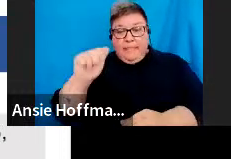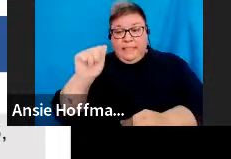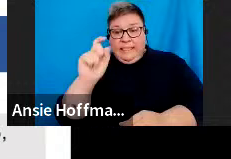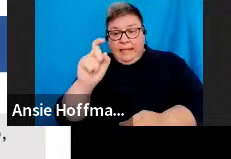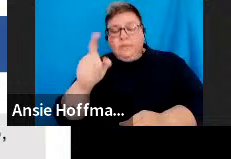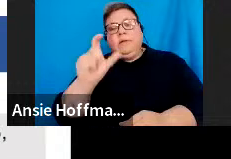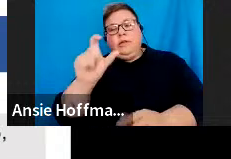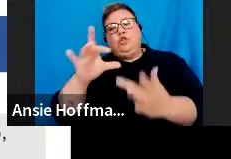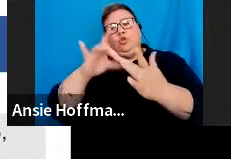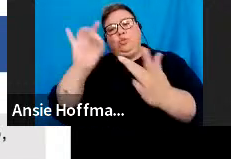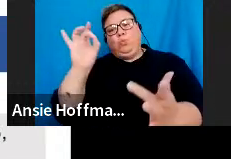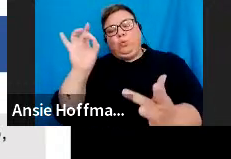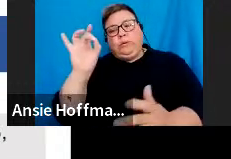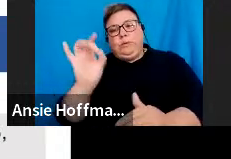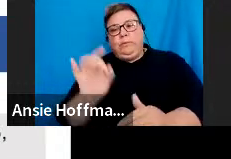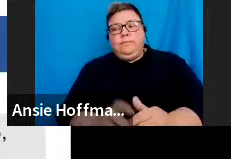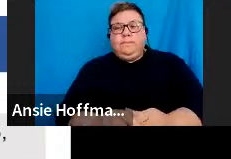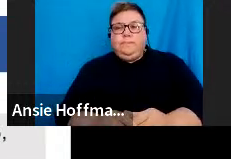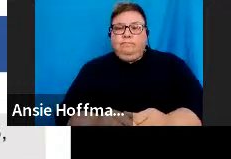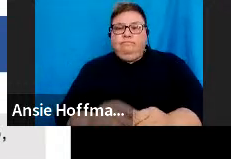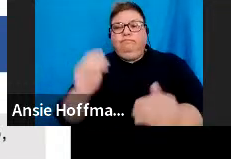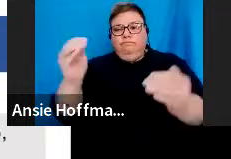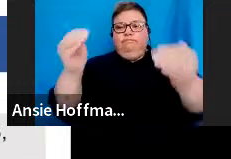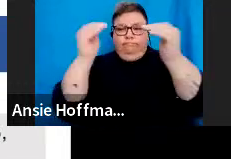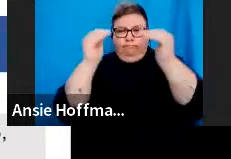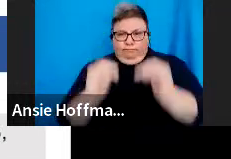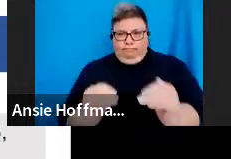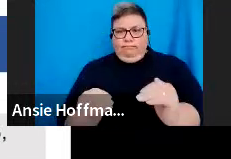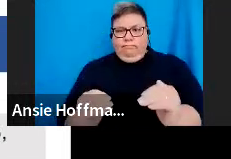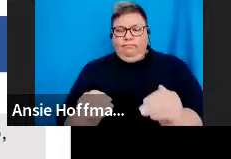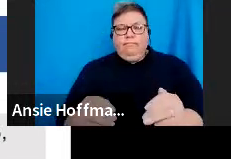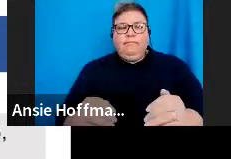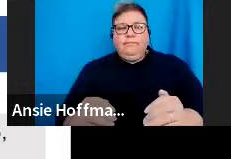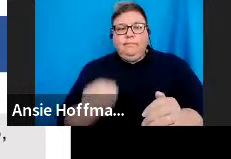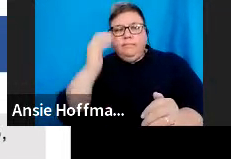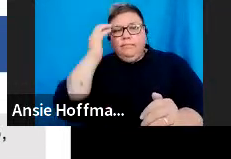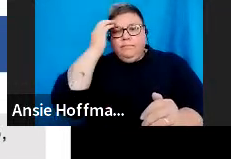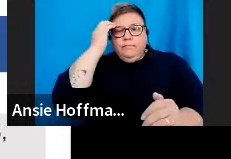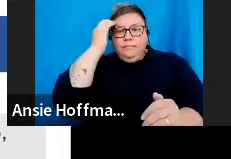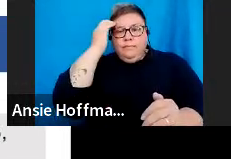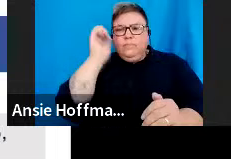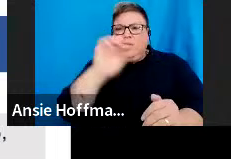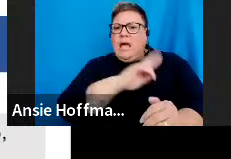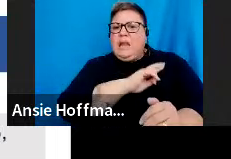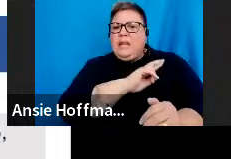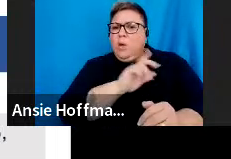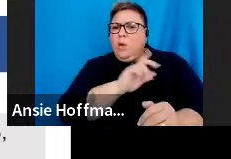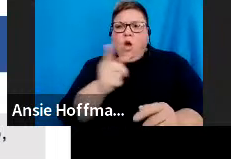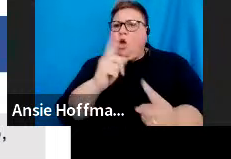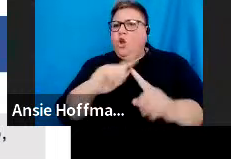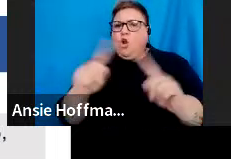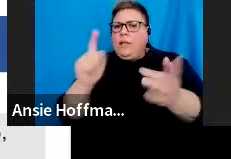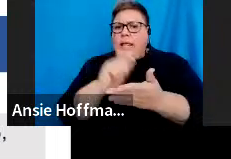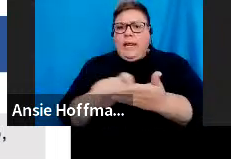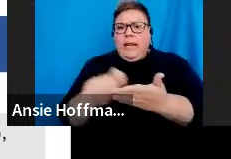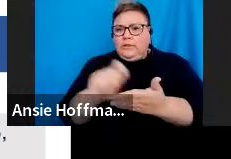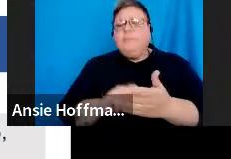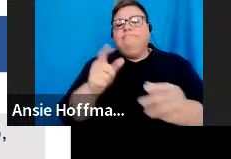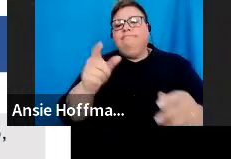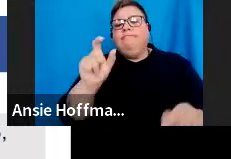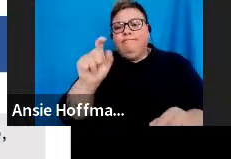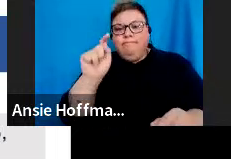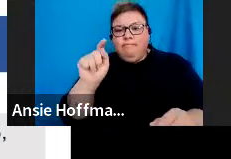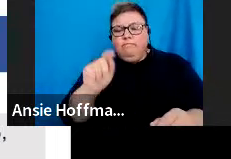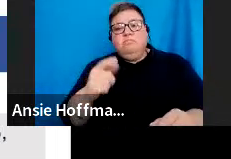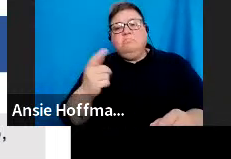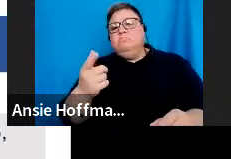reasons. So, if you click down, there will be a, on the drop down, it will probably give you the reasons. And then, again, it says passport country